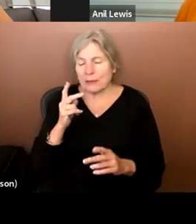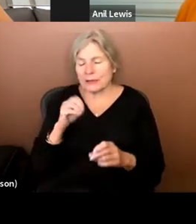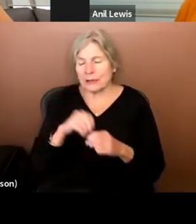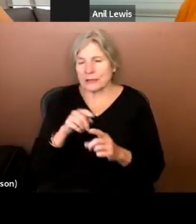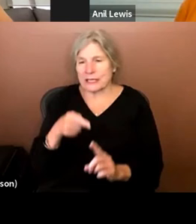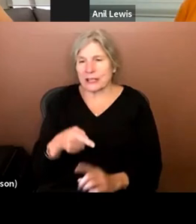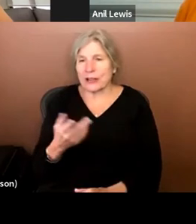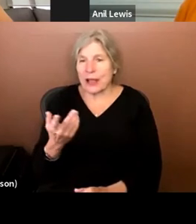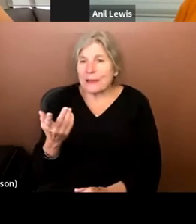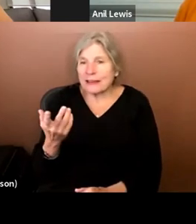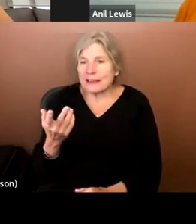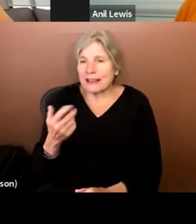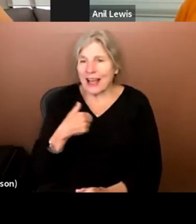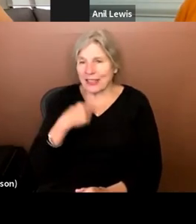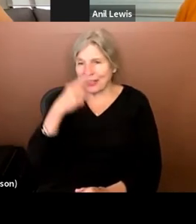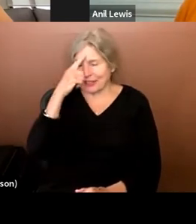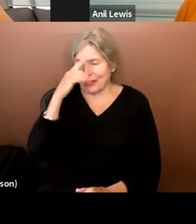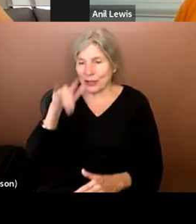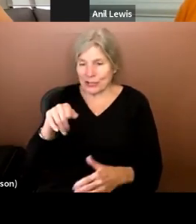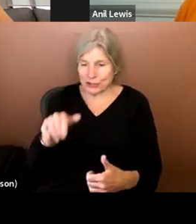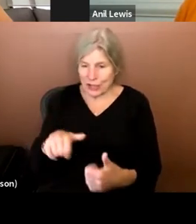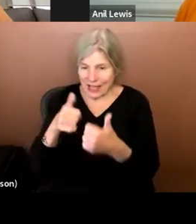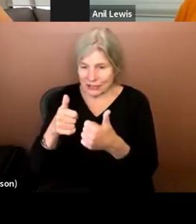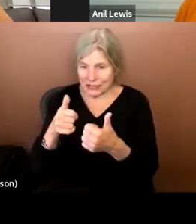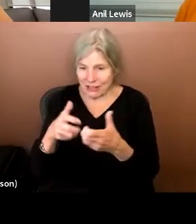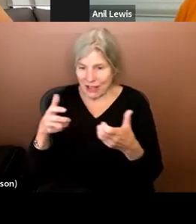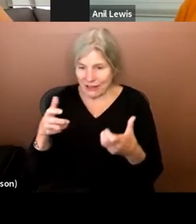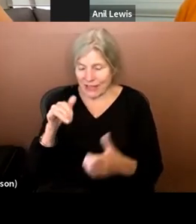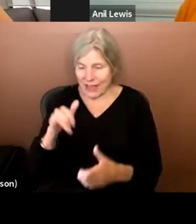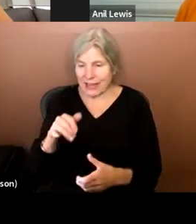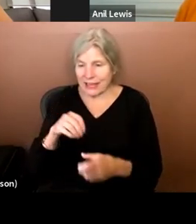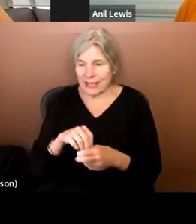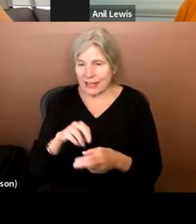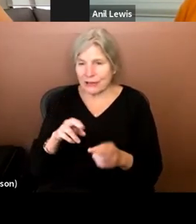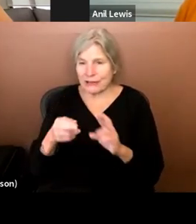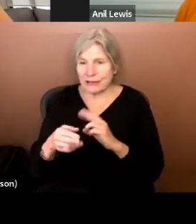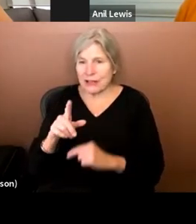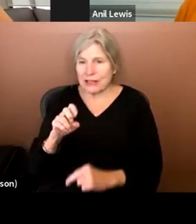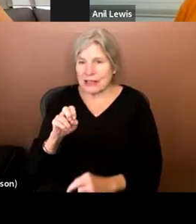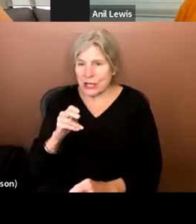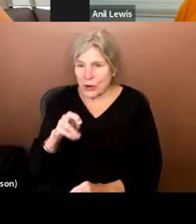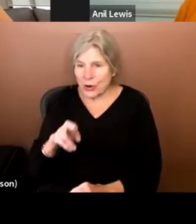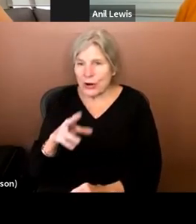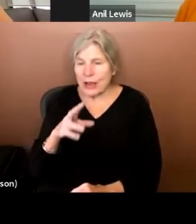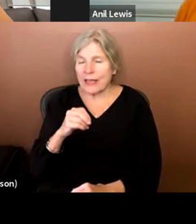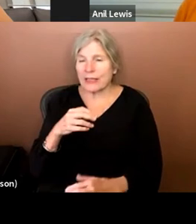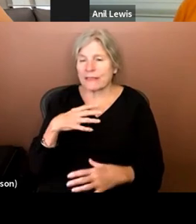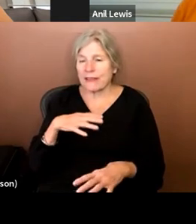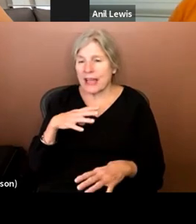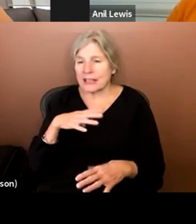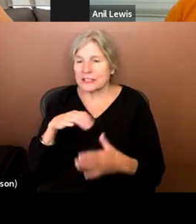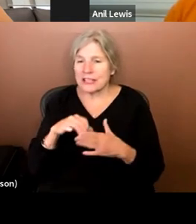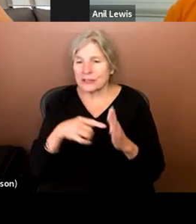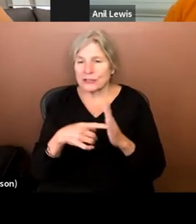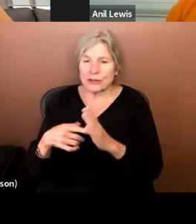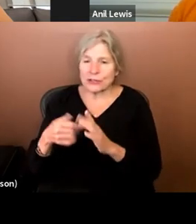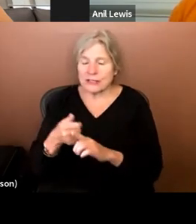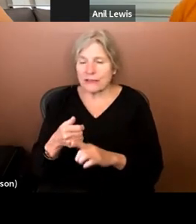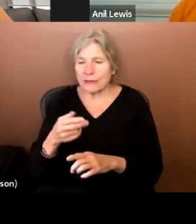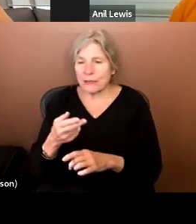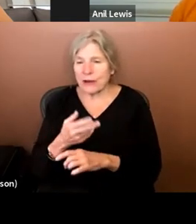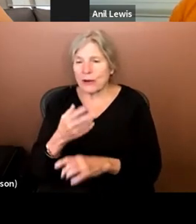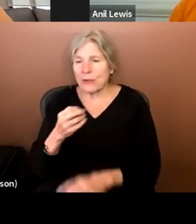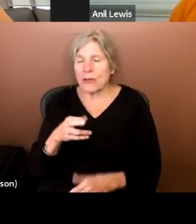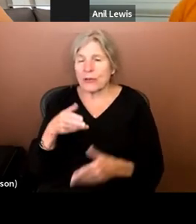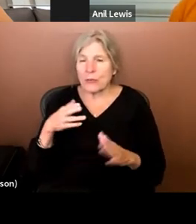I mean, I, I certainly think that you're challenging a lot of that in reverse flaneur and in the fashions that you kind of show yourself wearing or the,